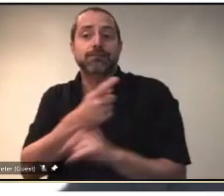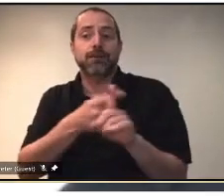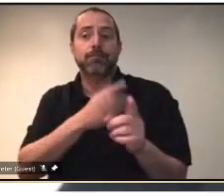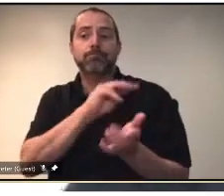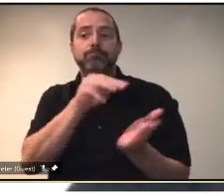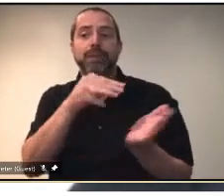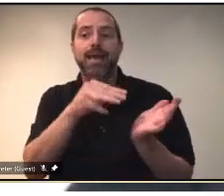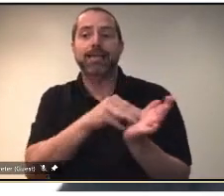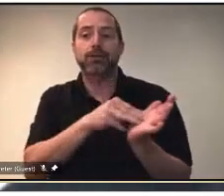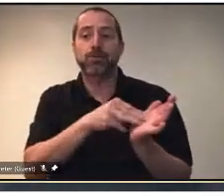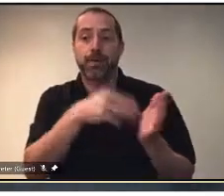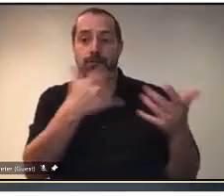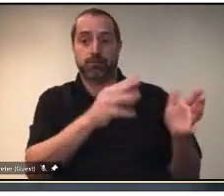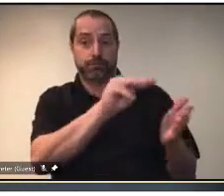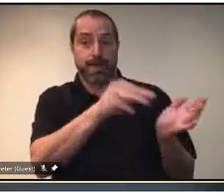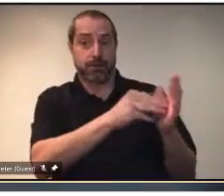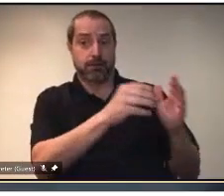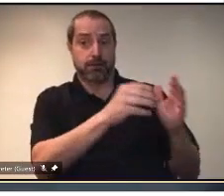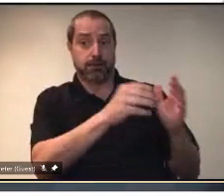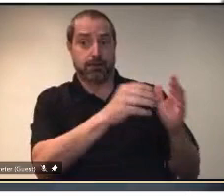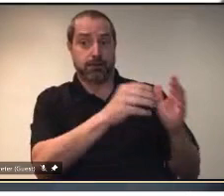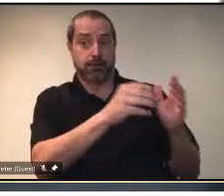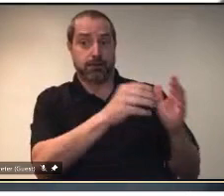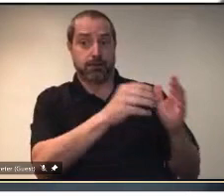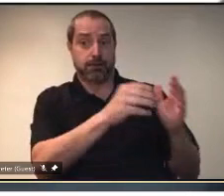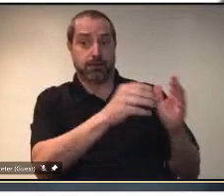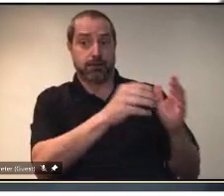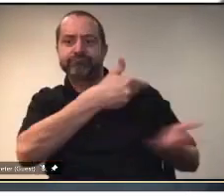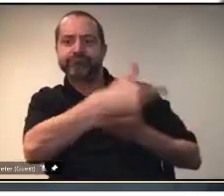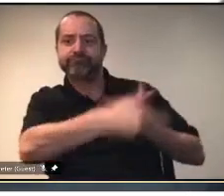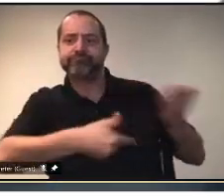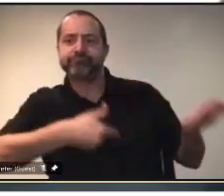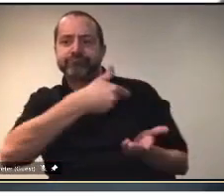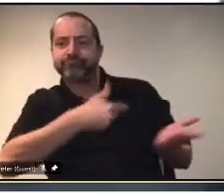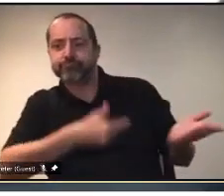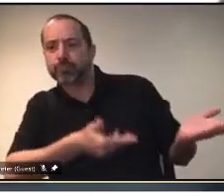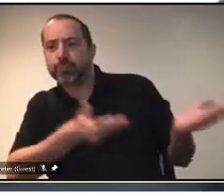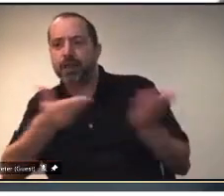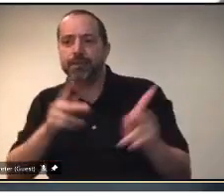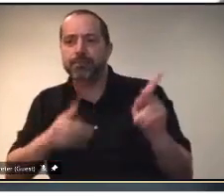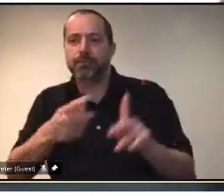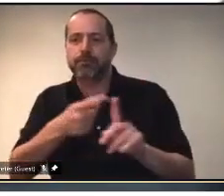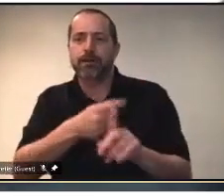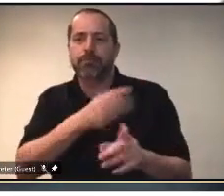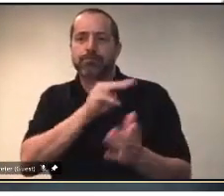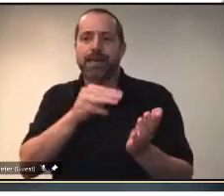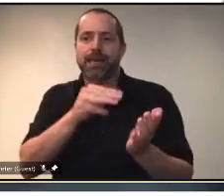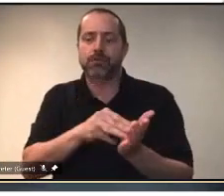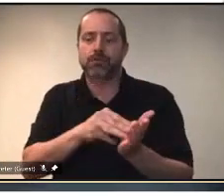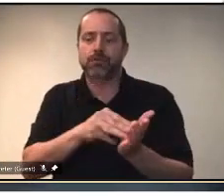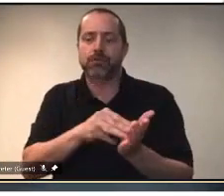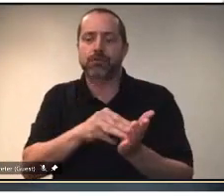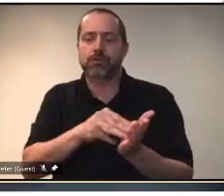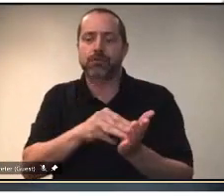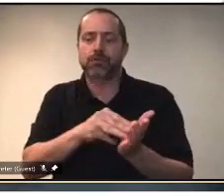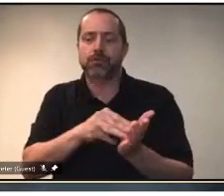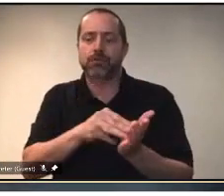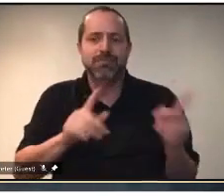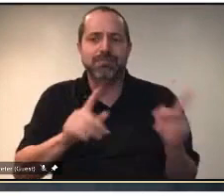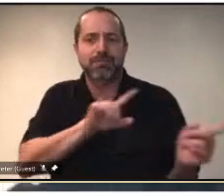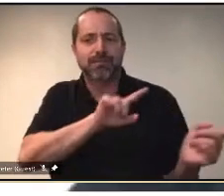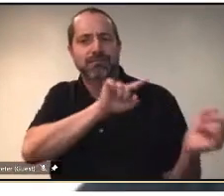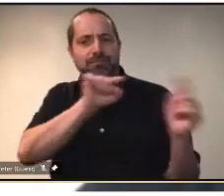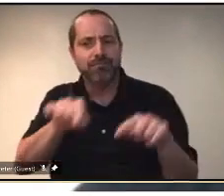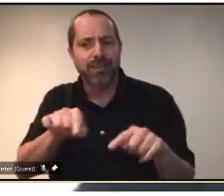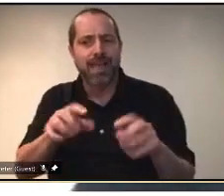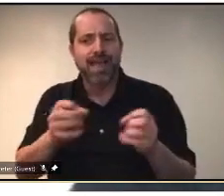how many in total uh we've taken from Manitoba and how many remain in the province I know the daily updates have been saying uh one in the